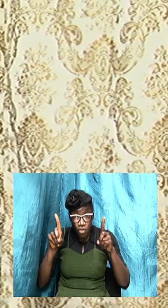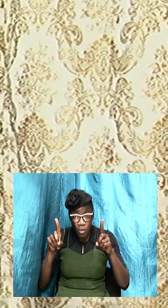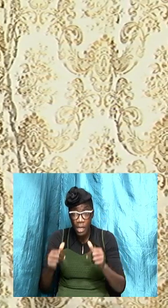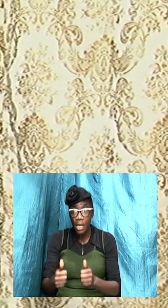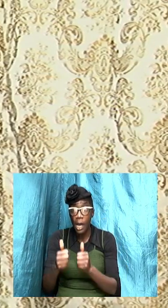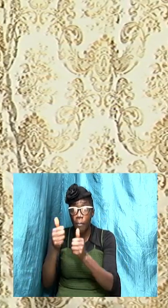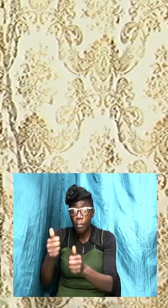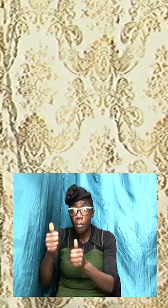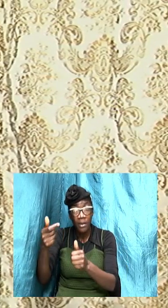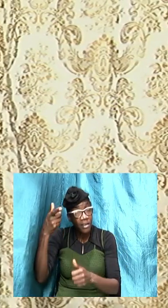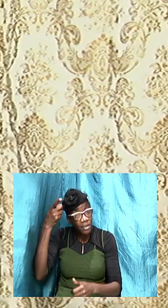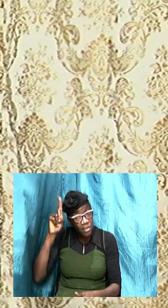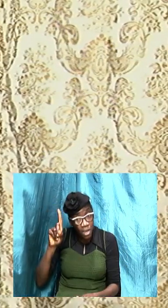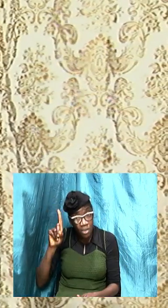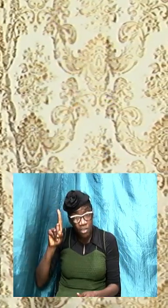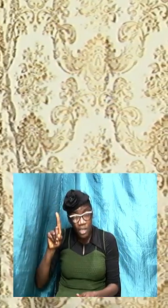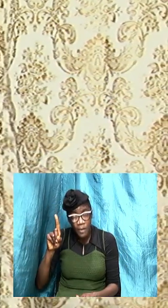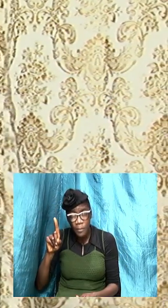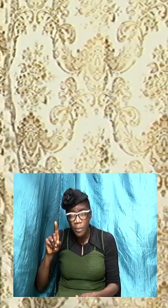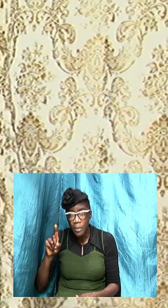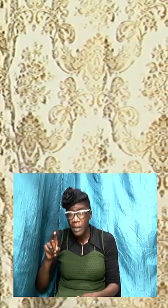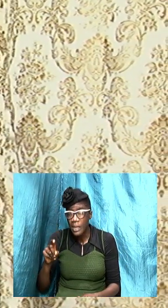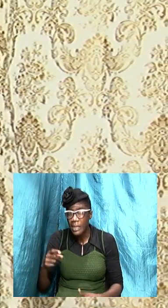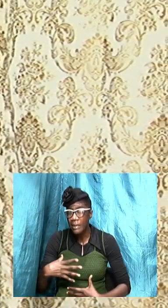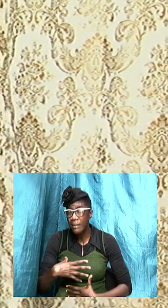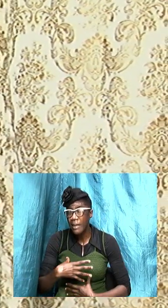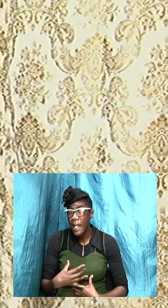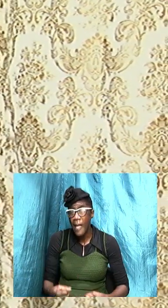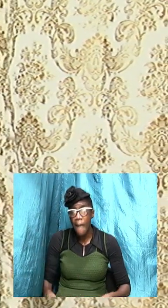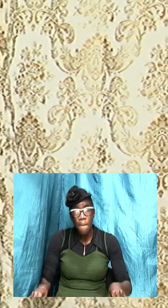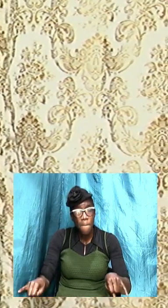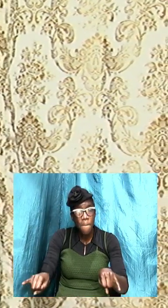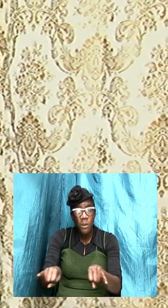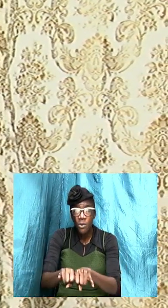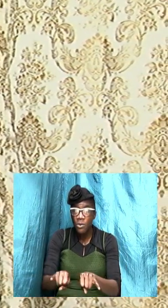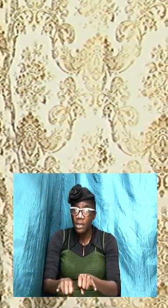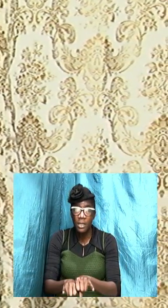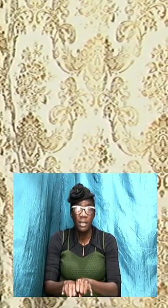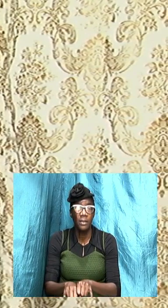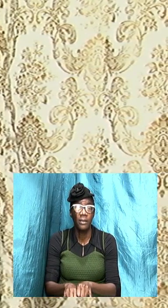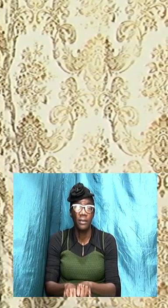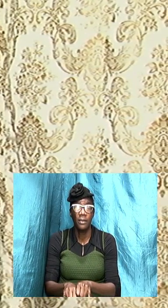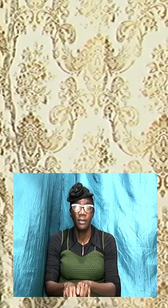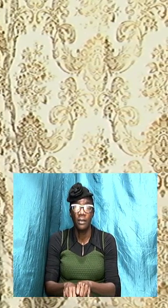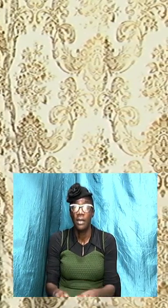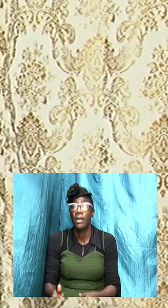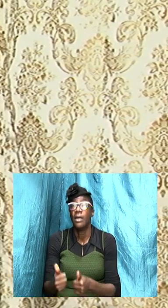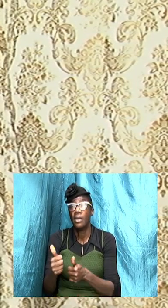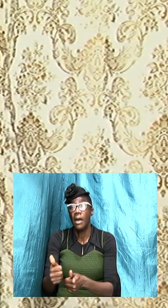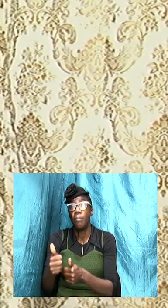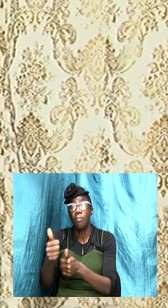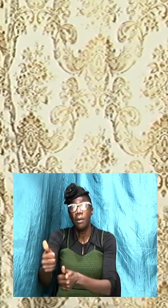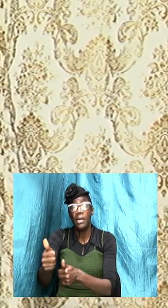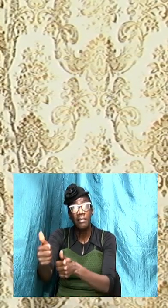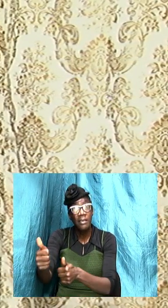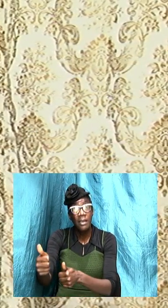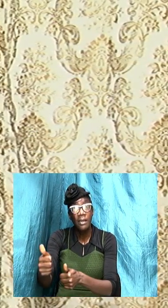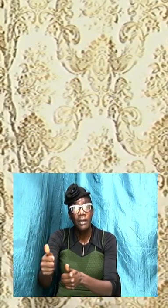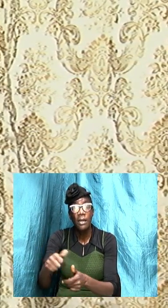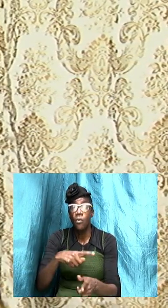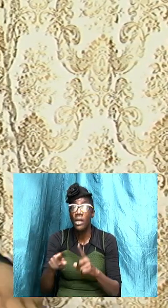you know it is extremely important right and the apostle as he spoke about